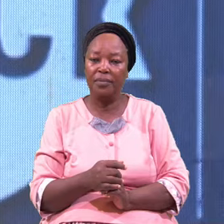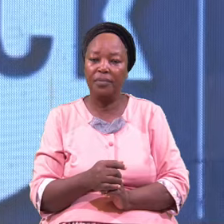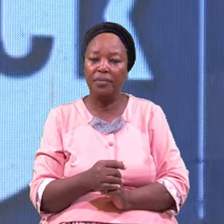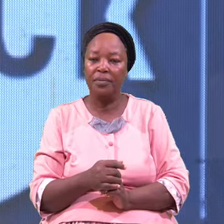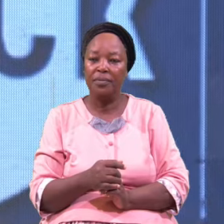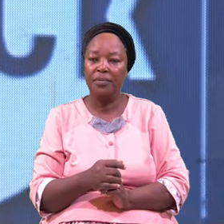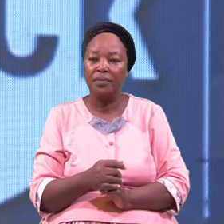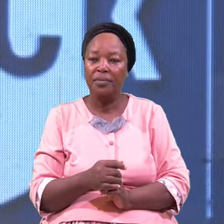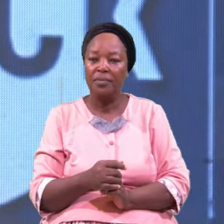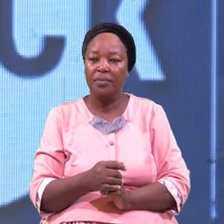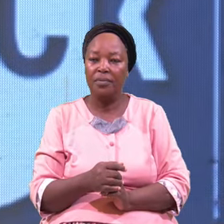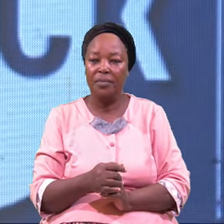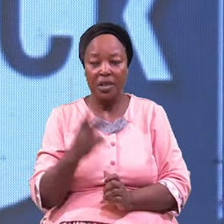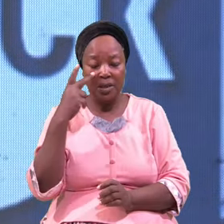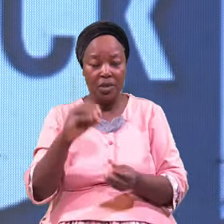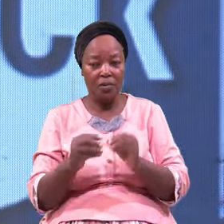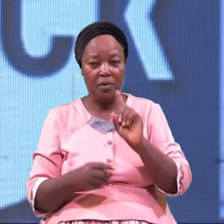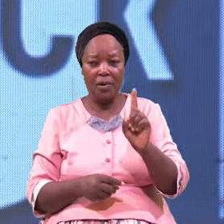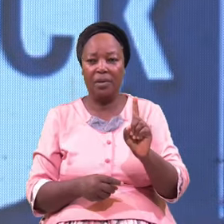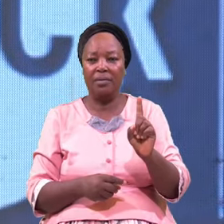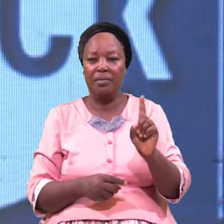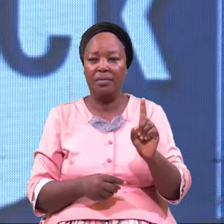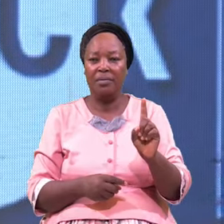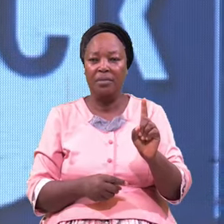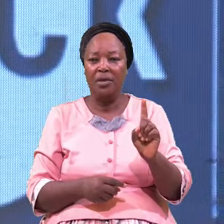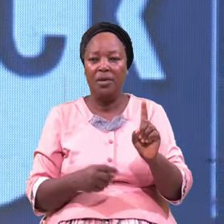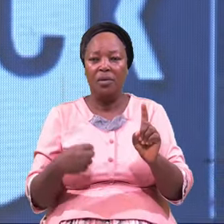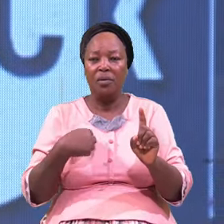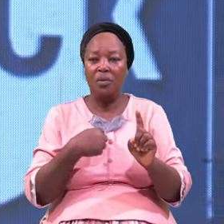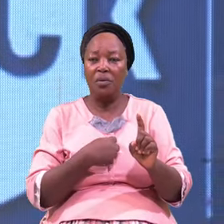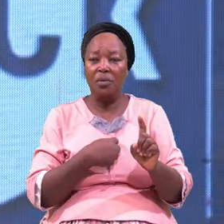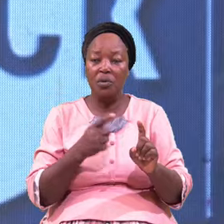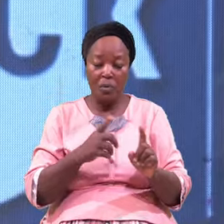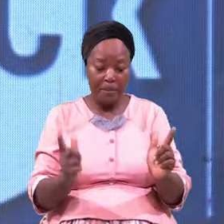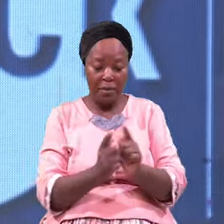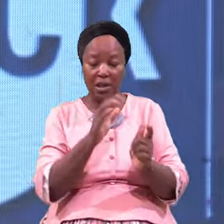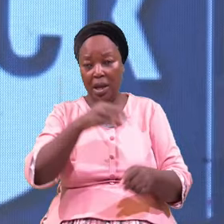Look at Number one You will meet A man Here